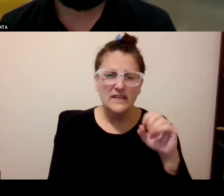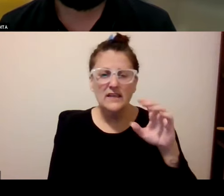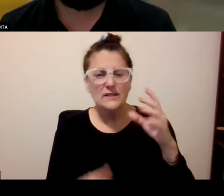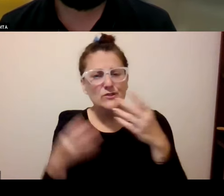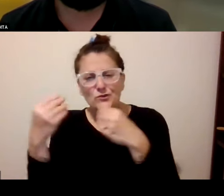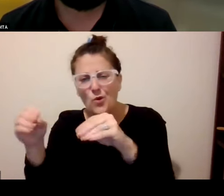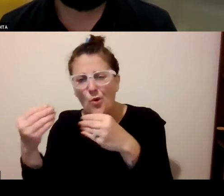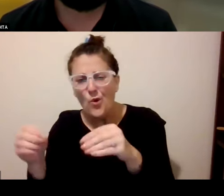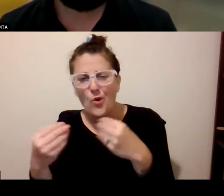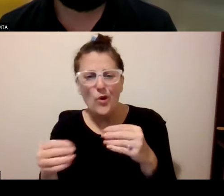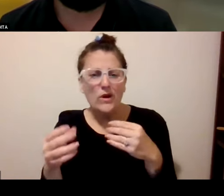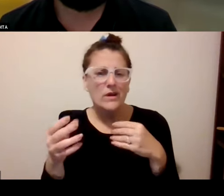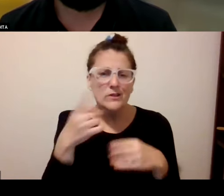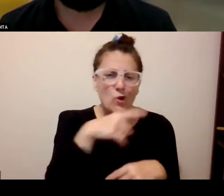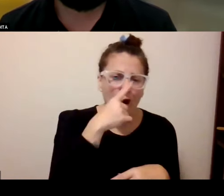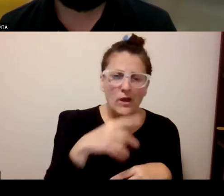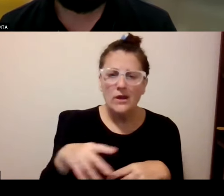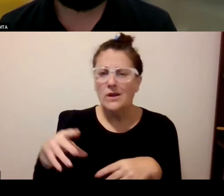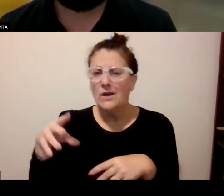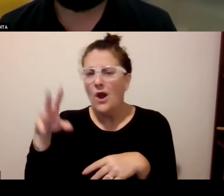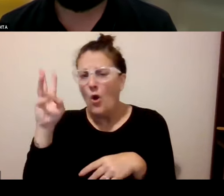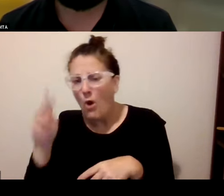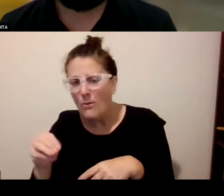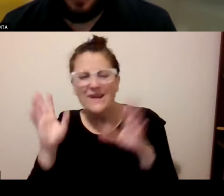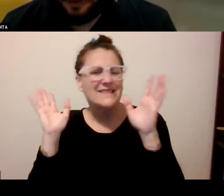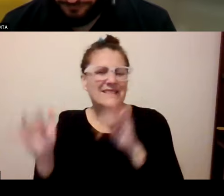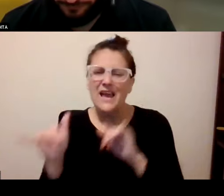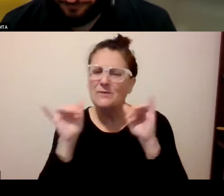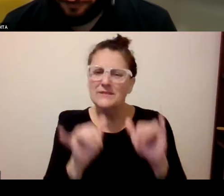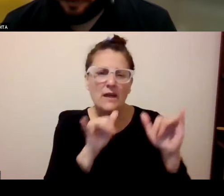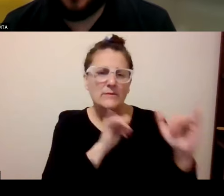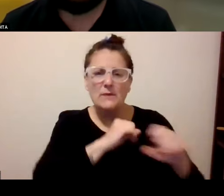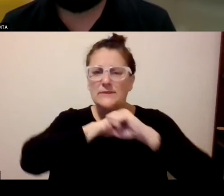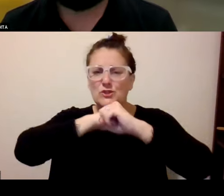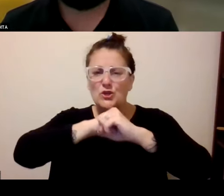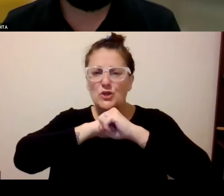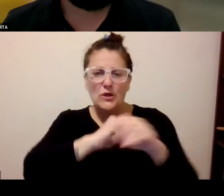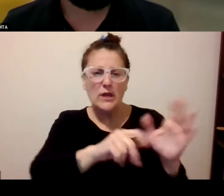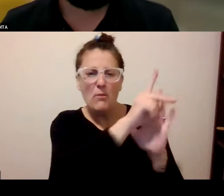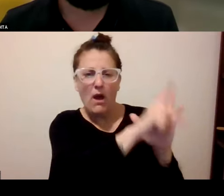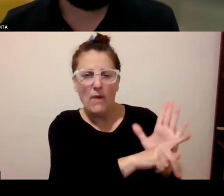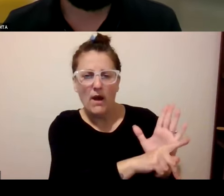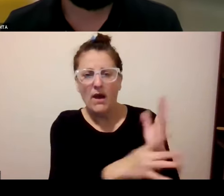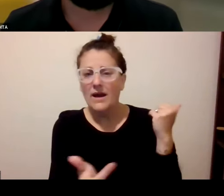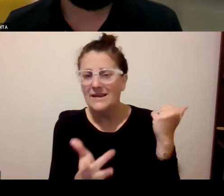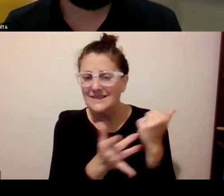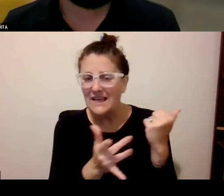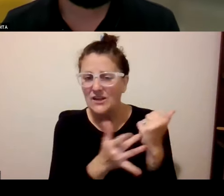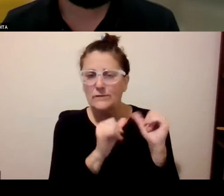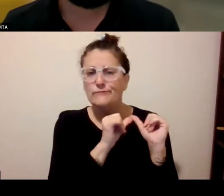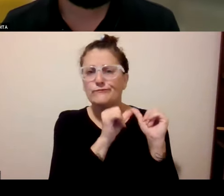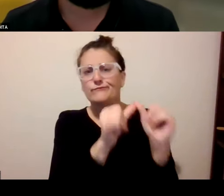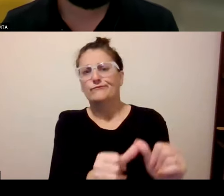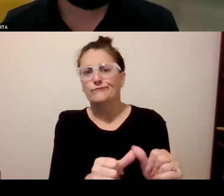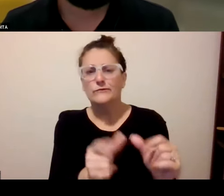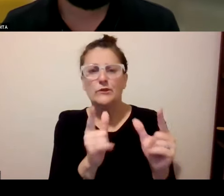today you know we're meeting or exceeding all the same security standards that any other store doing this is and this is you know a technology that's continuing to